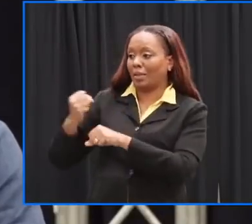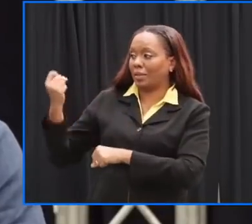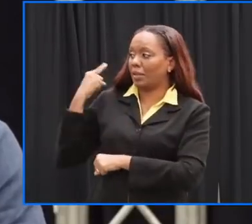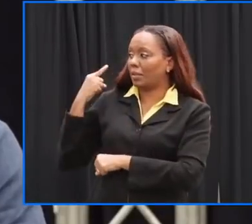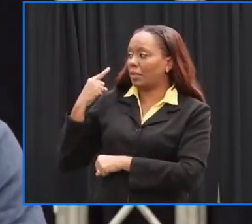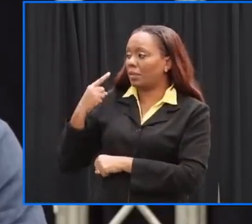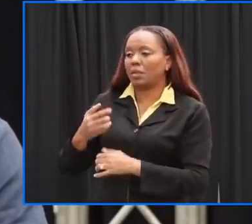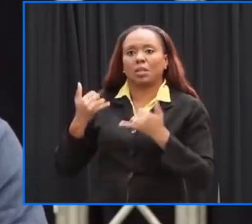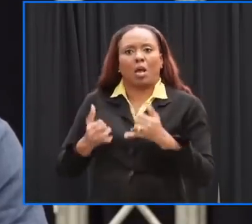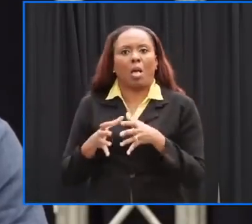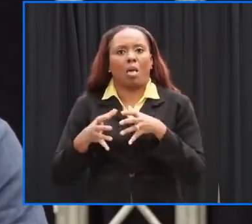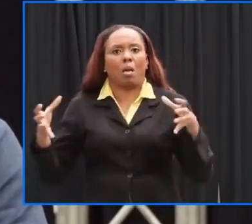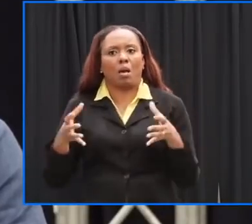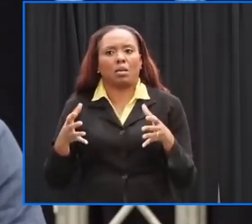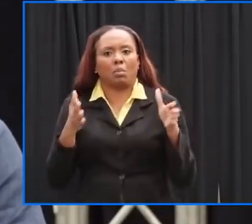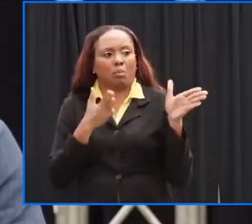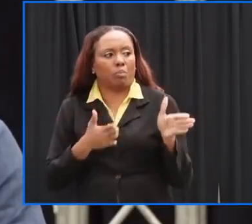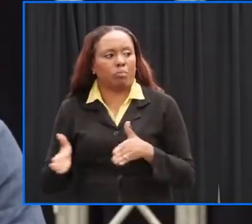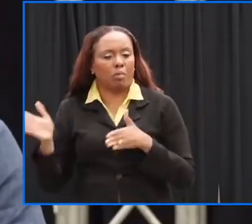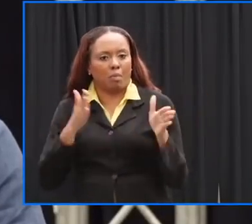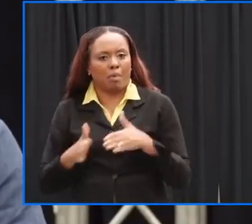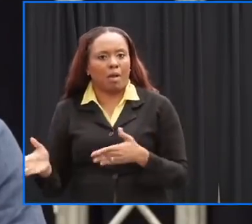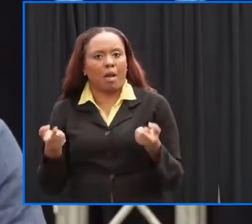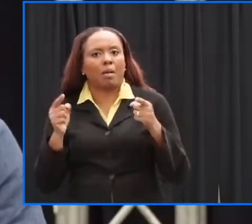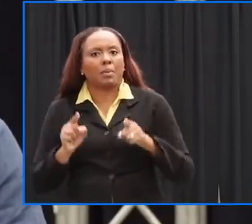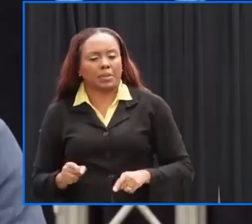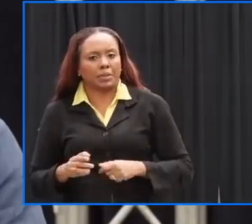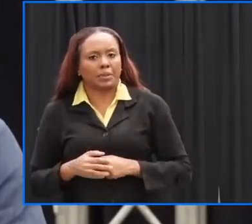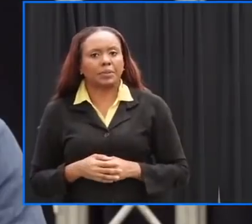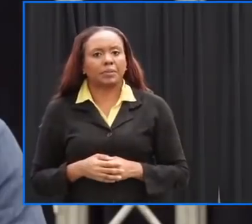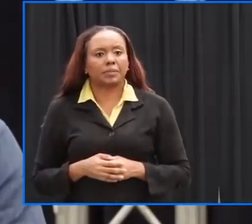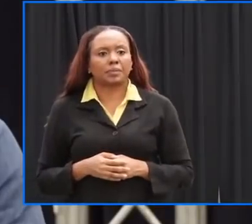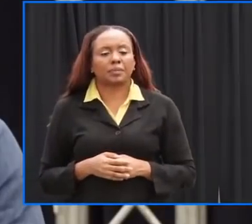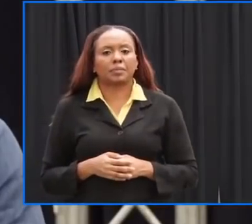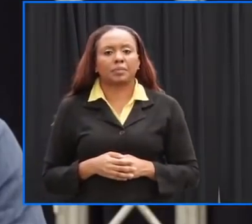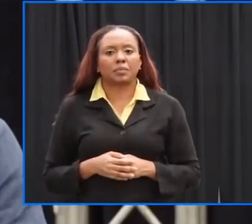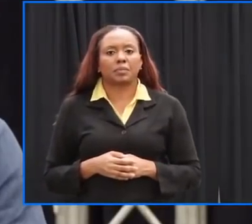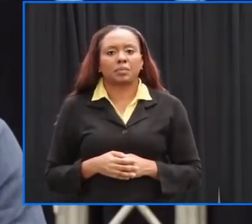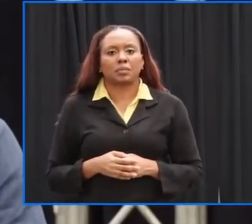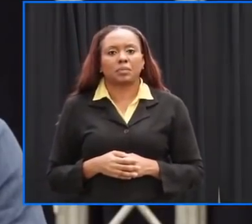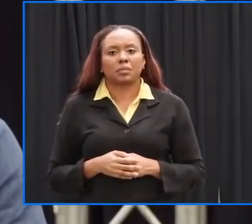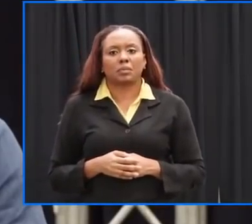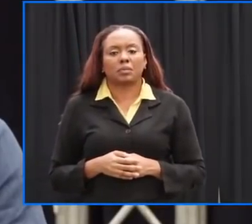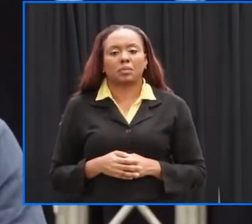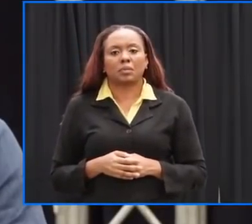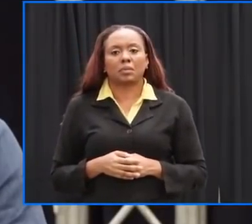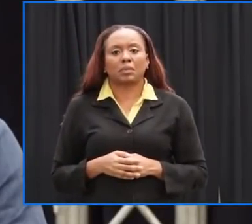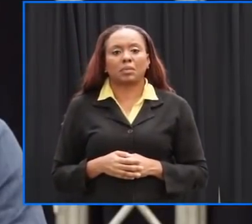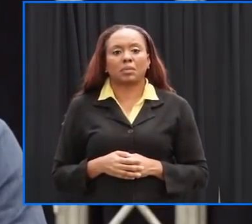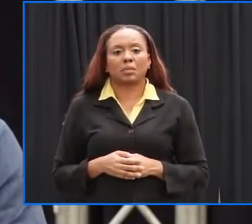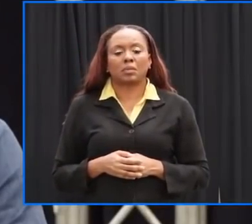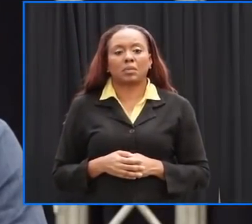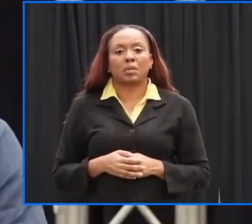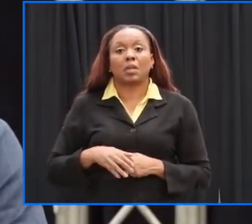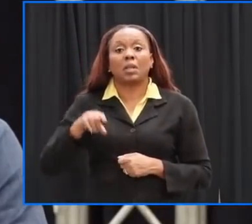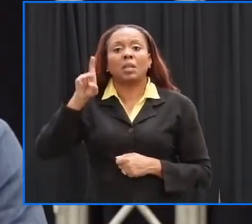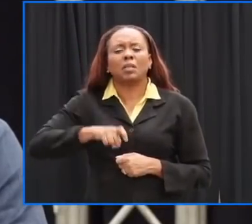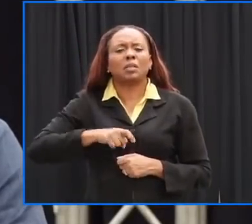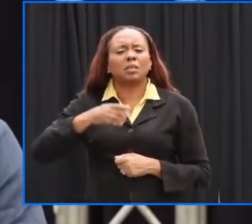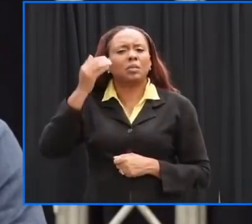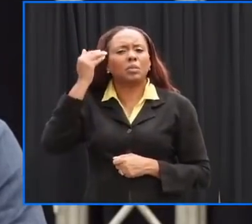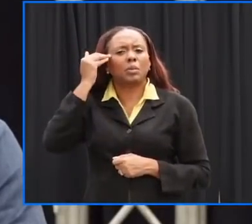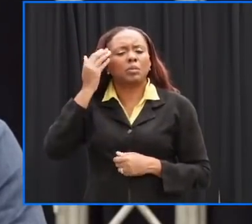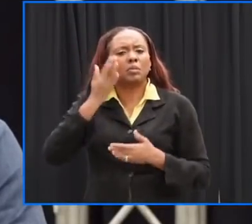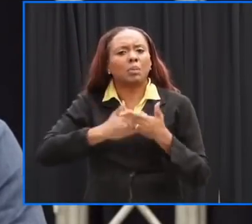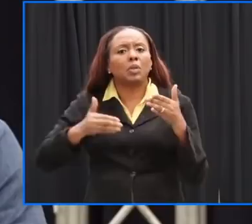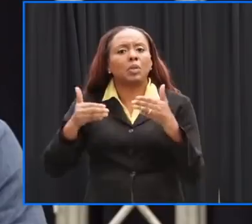in fact happened um there's some developments that the public needs to be aware of particularly in relation to shelters